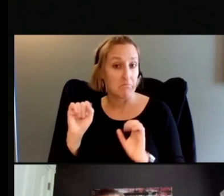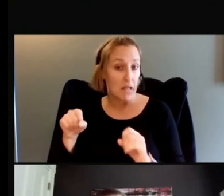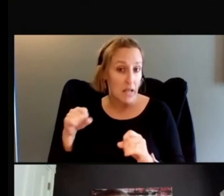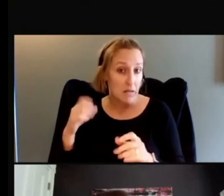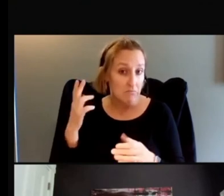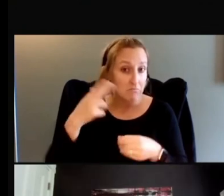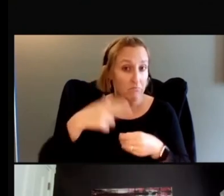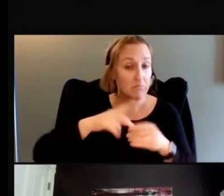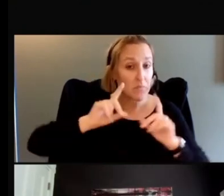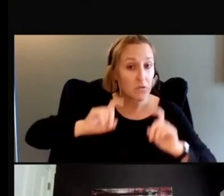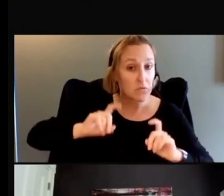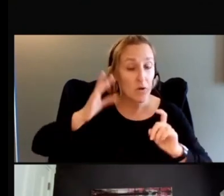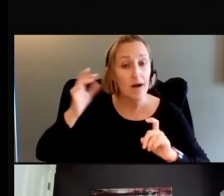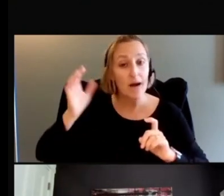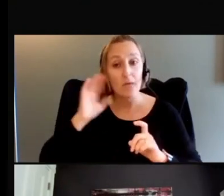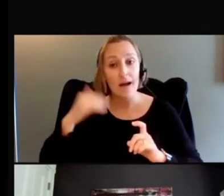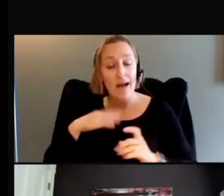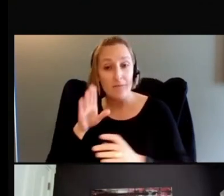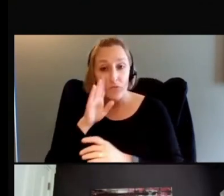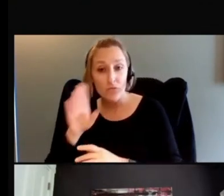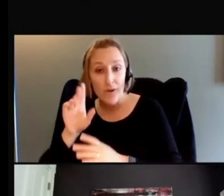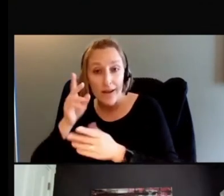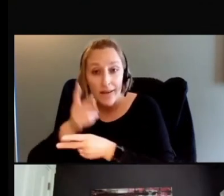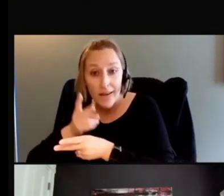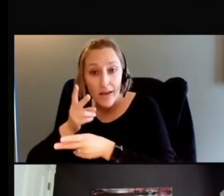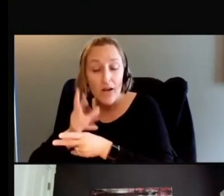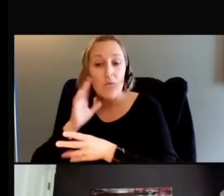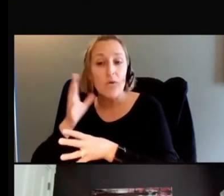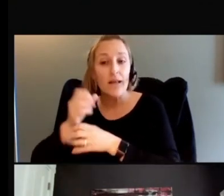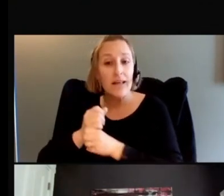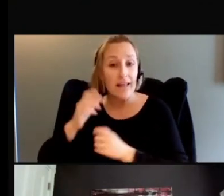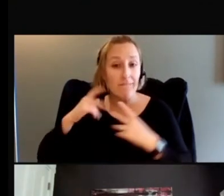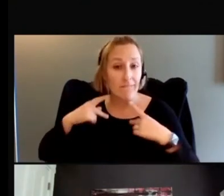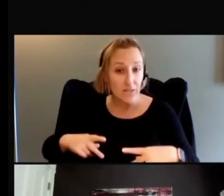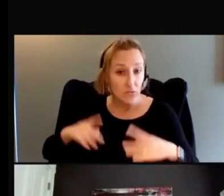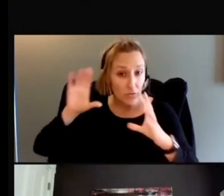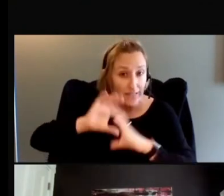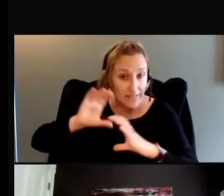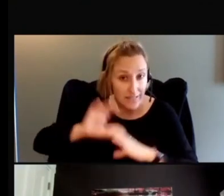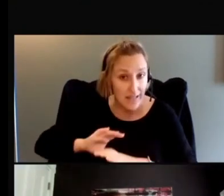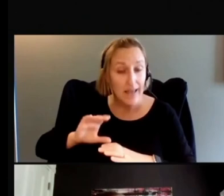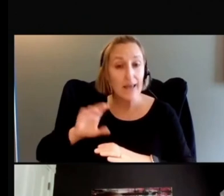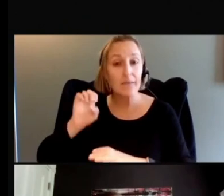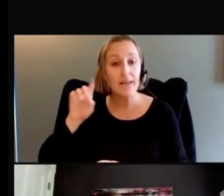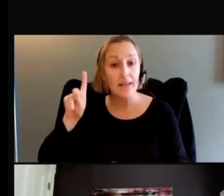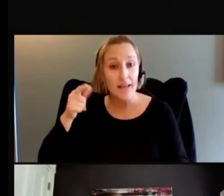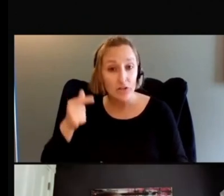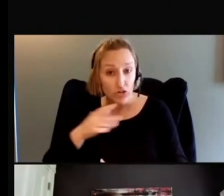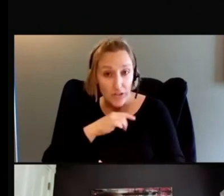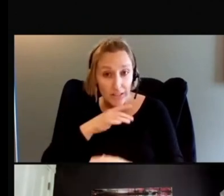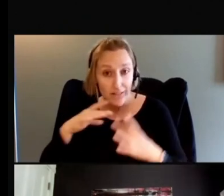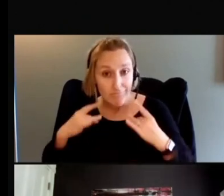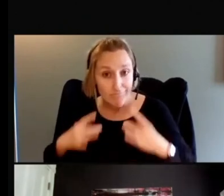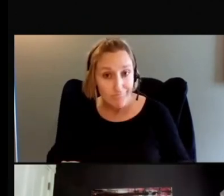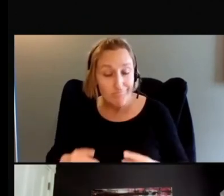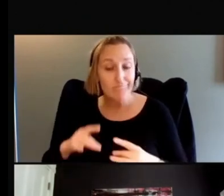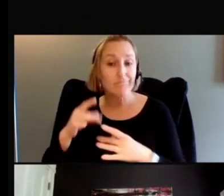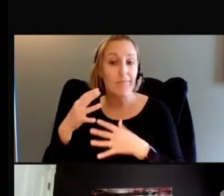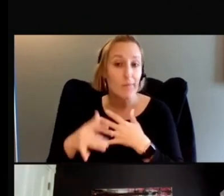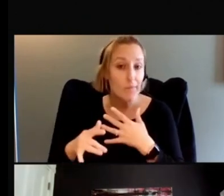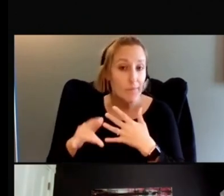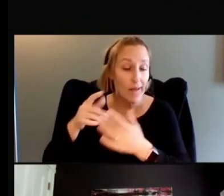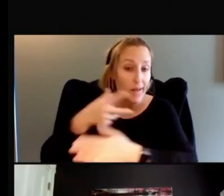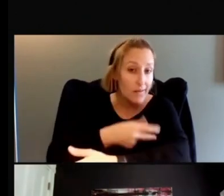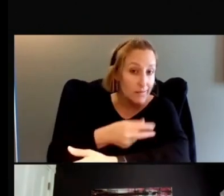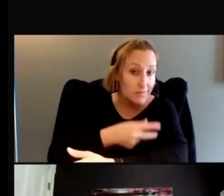you'll be getting a physical exam, EKG, blood work, your analysis, you'll be getting all that work up. And plus two, you'll be,